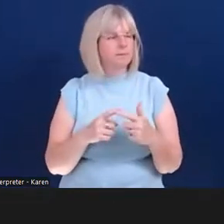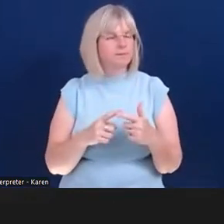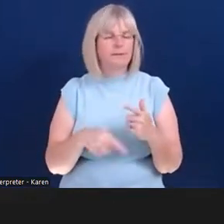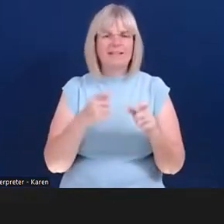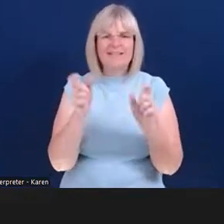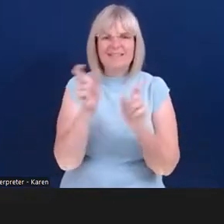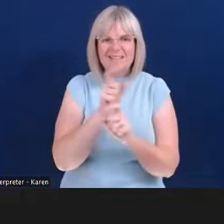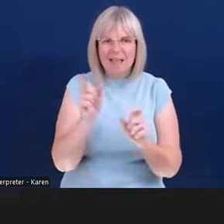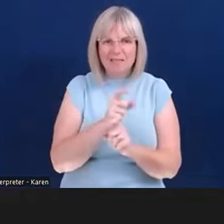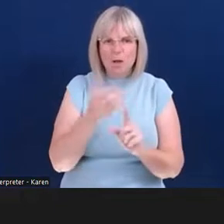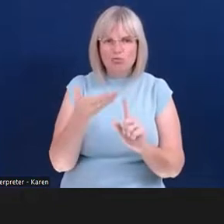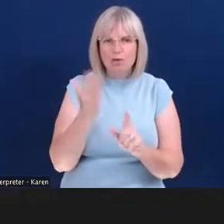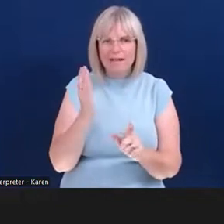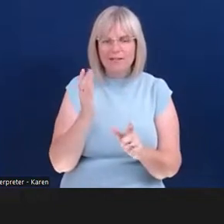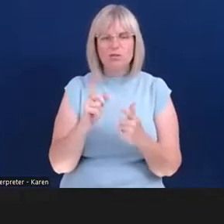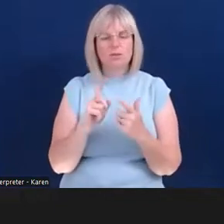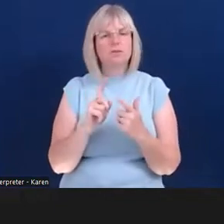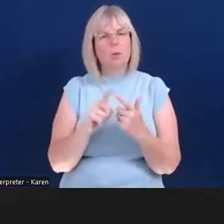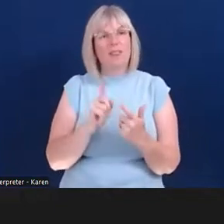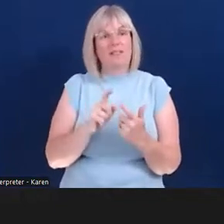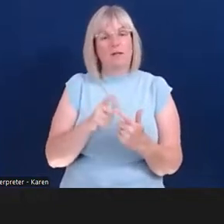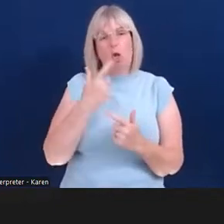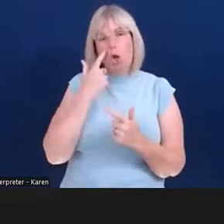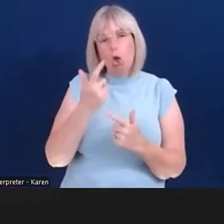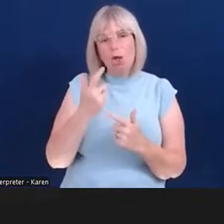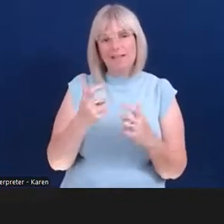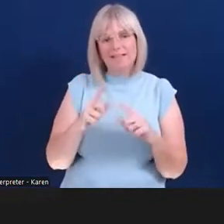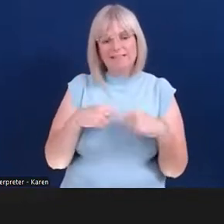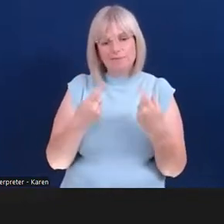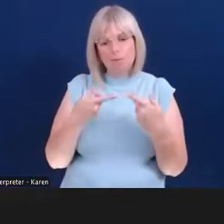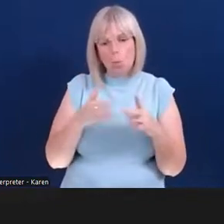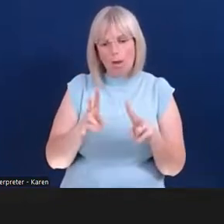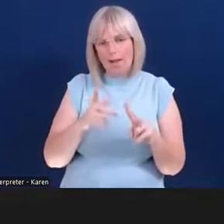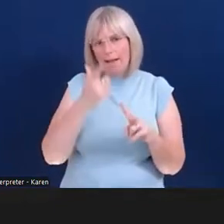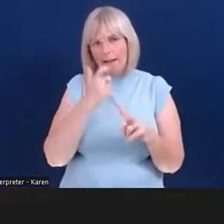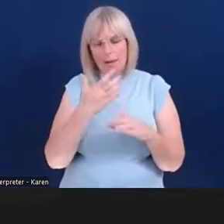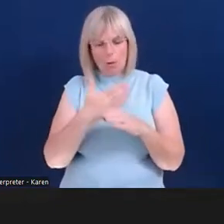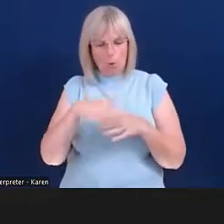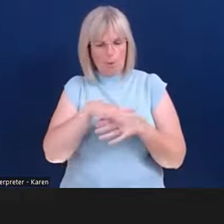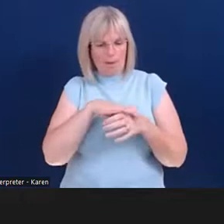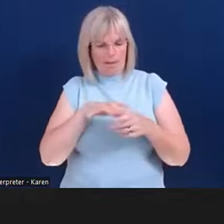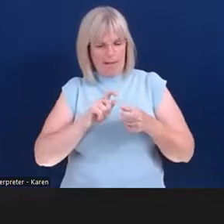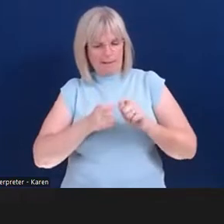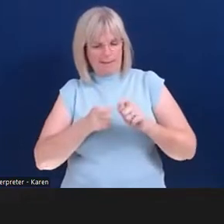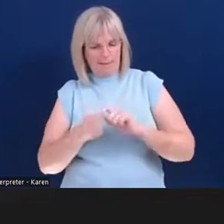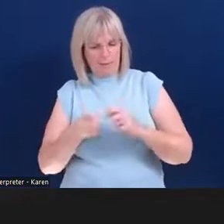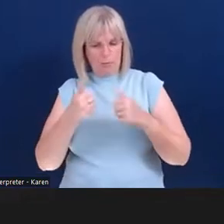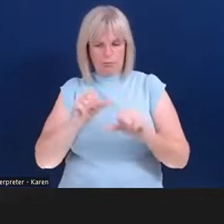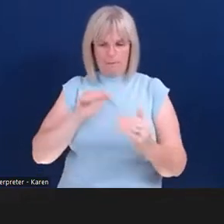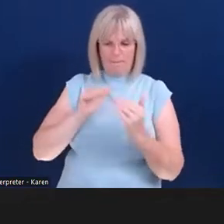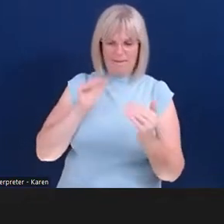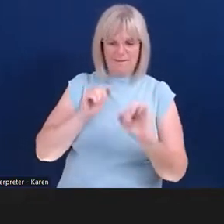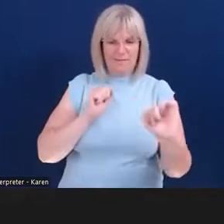different things like that. So it's looking at different ways that you can adapt your workplace in order to meet the needs of the